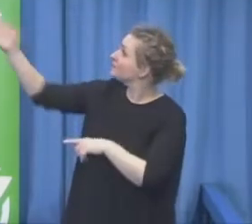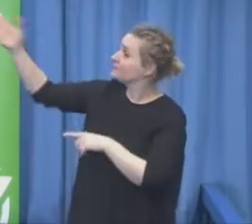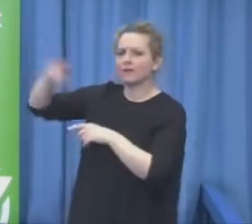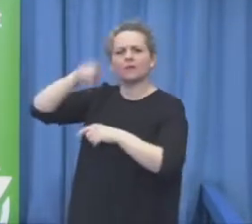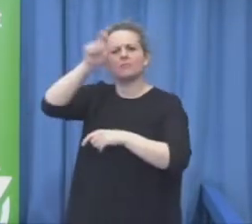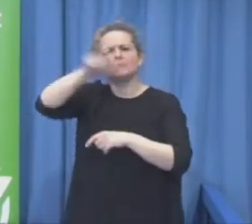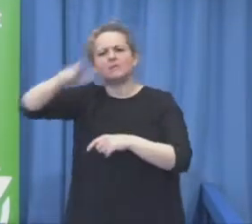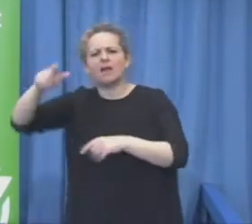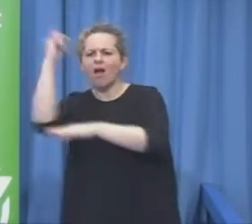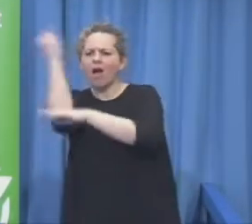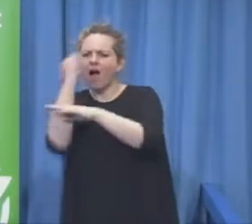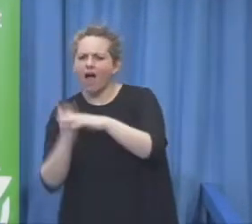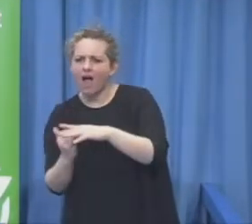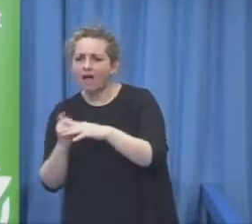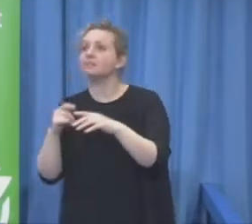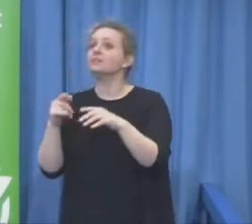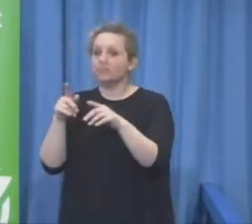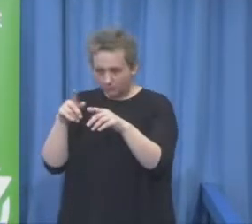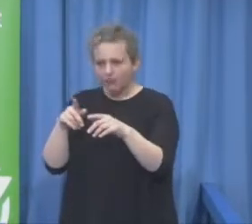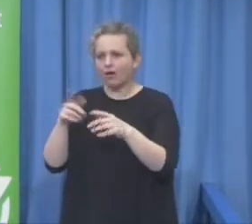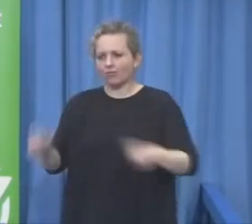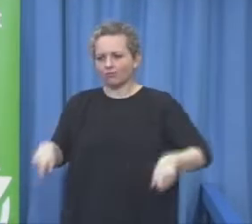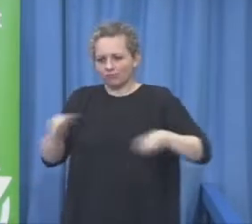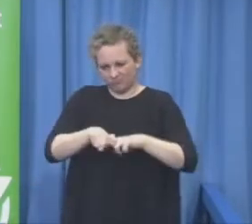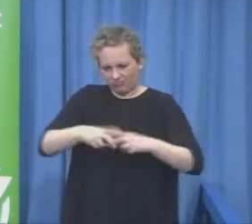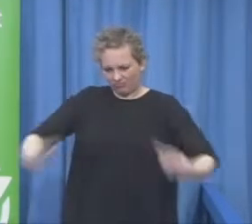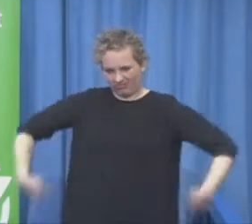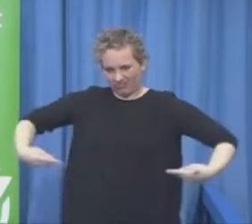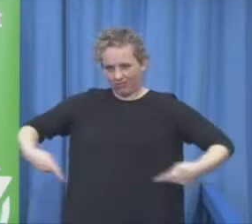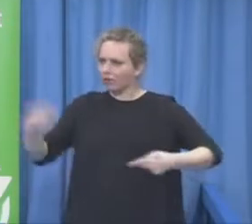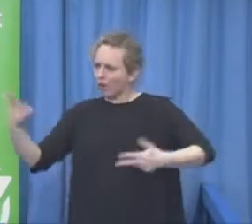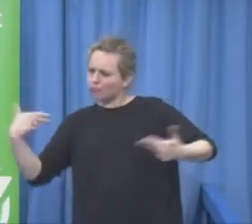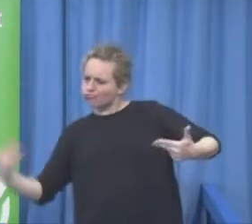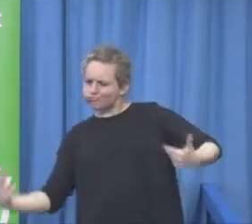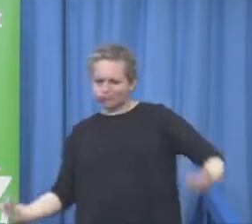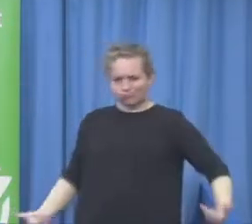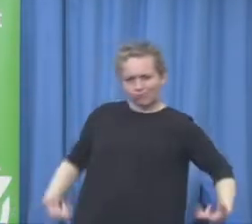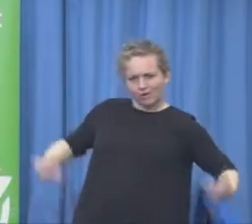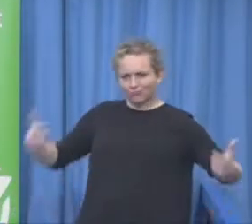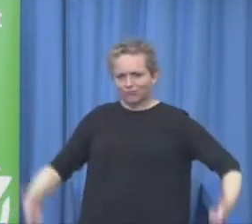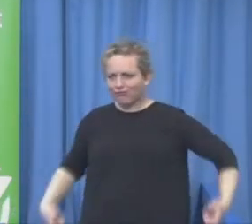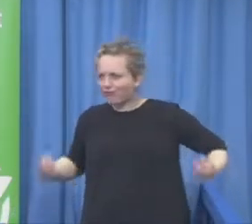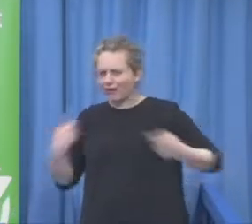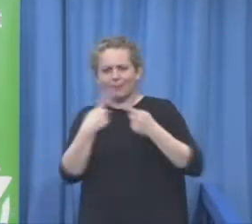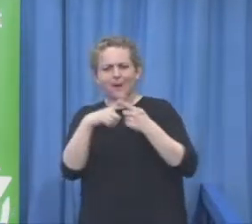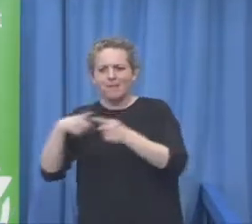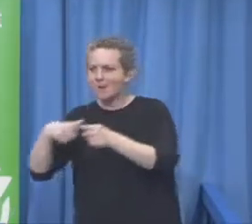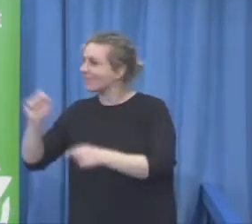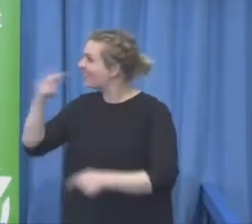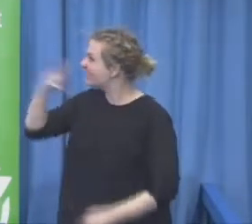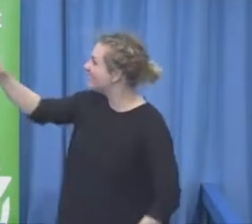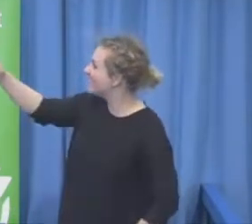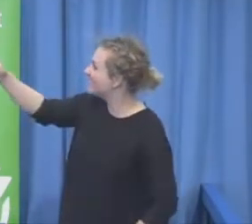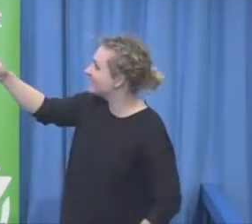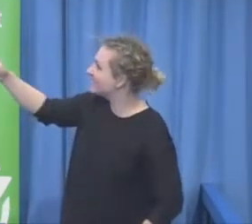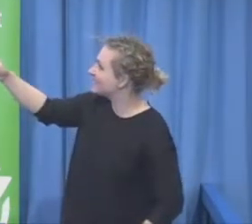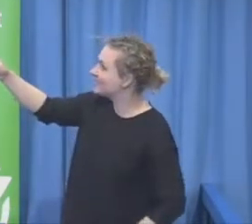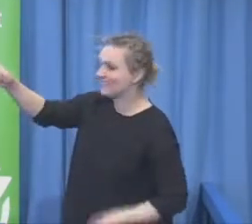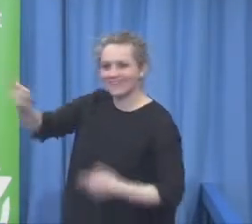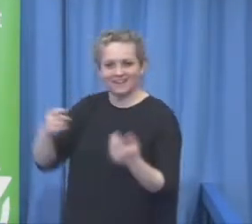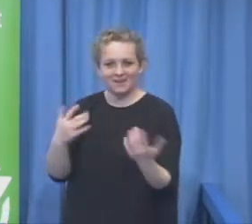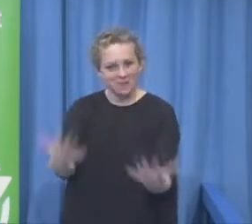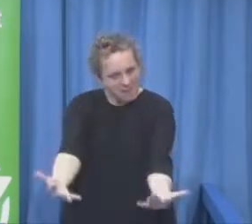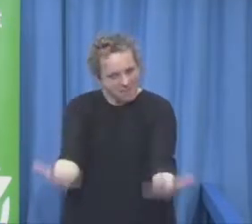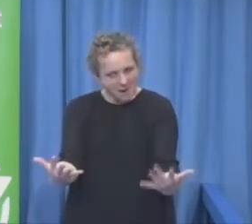graphic on old chairs that's it you see dramatically